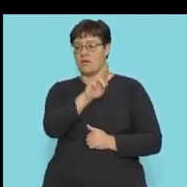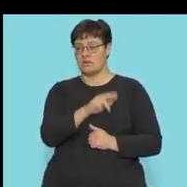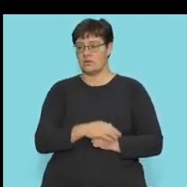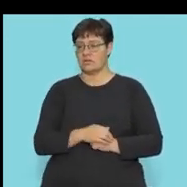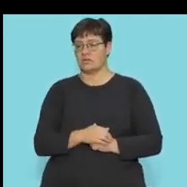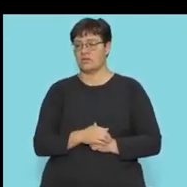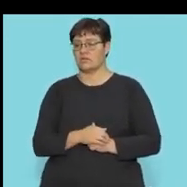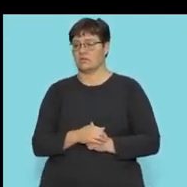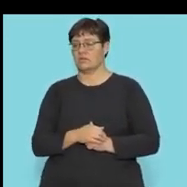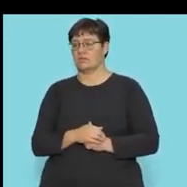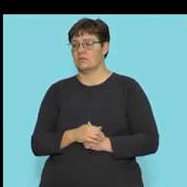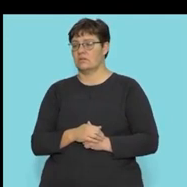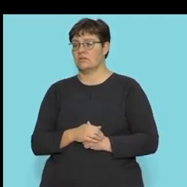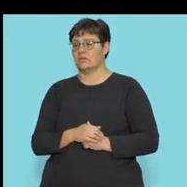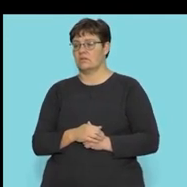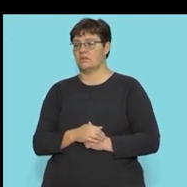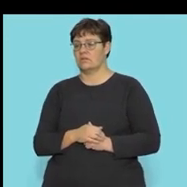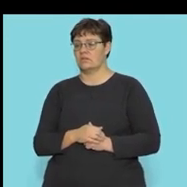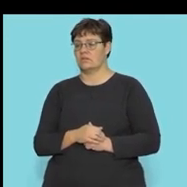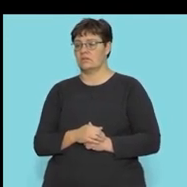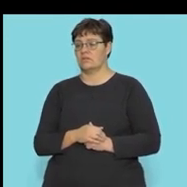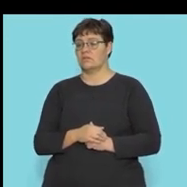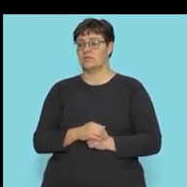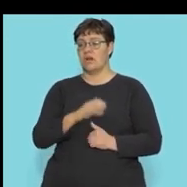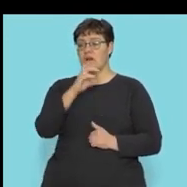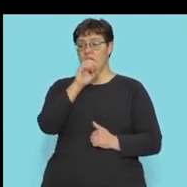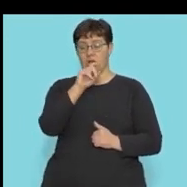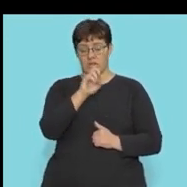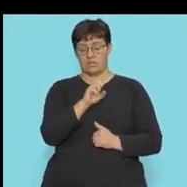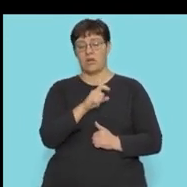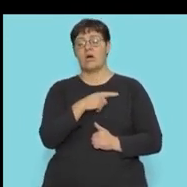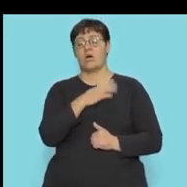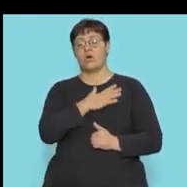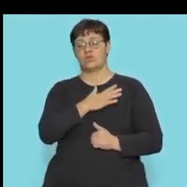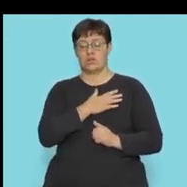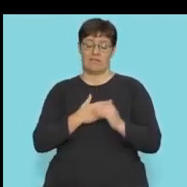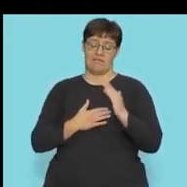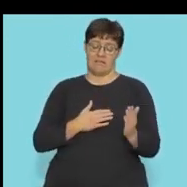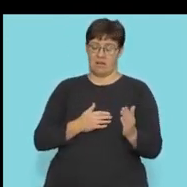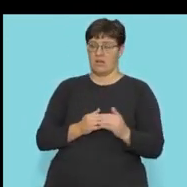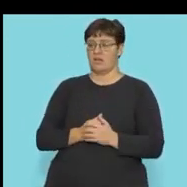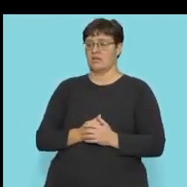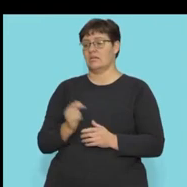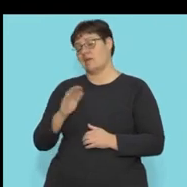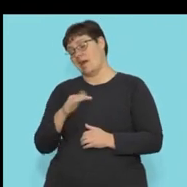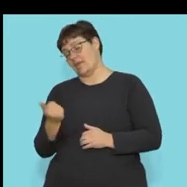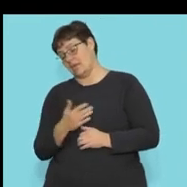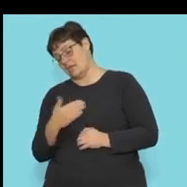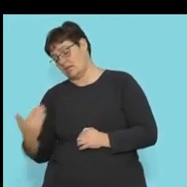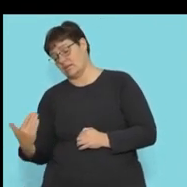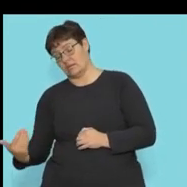carbohydrates and your oxygen, which would be on this side of the equation, with the rest